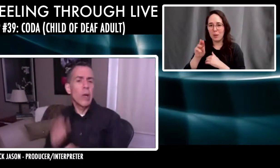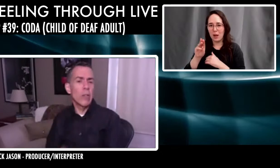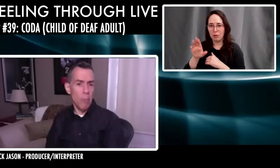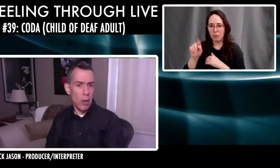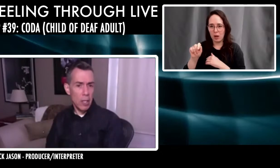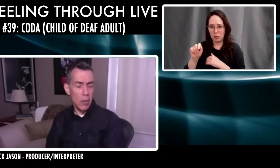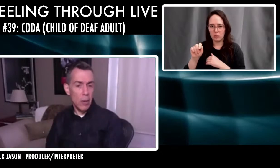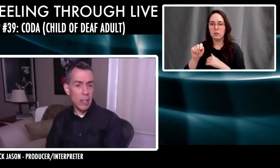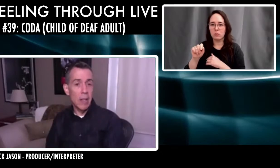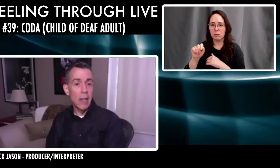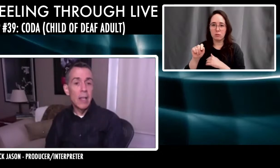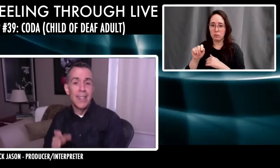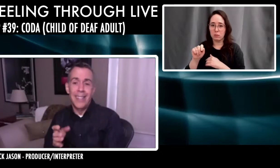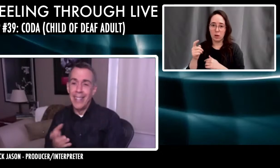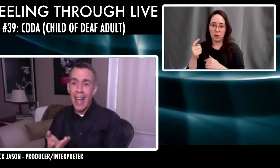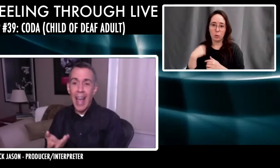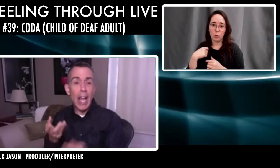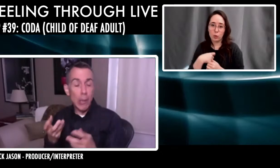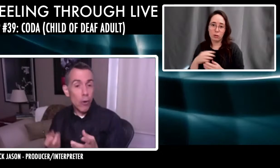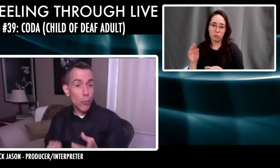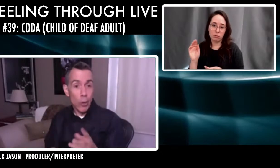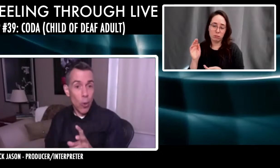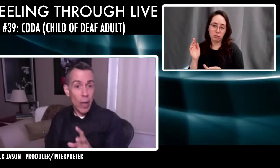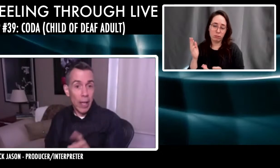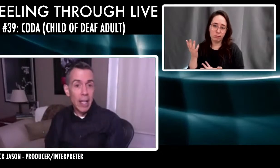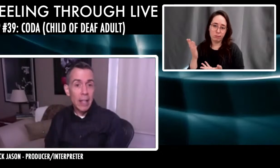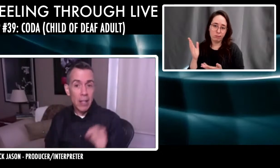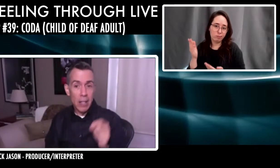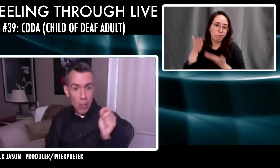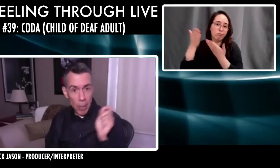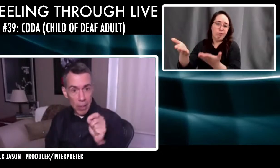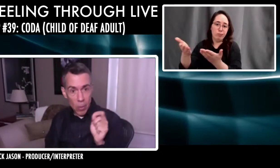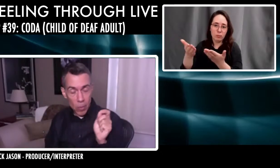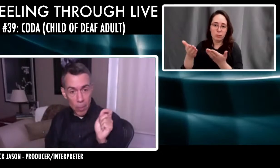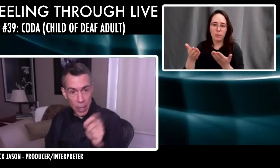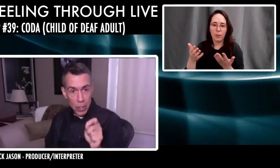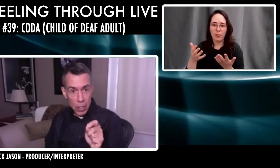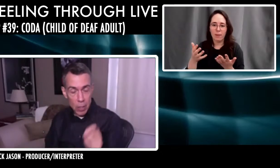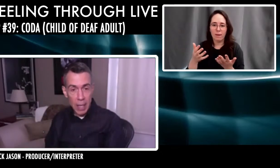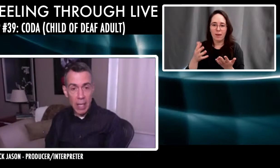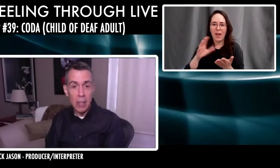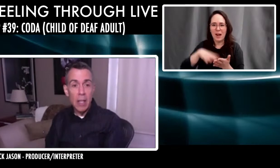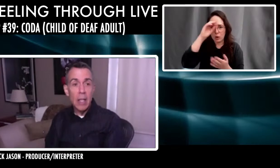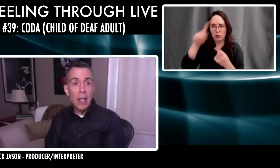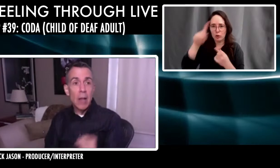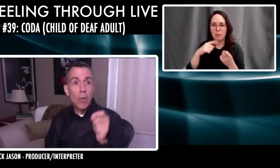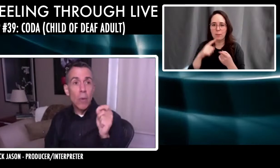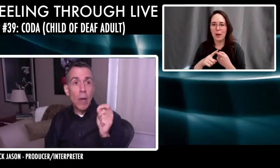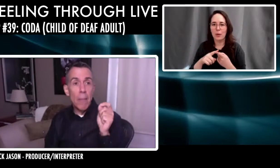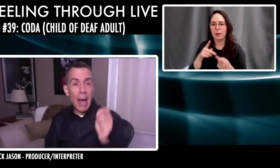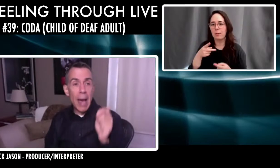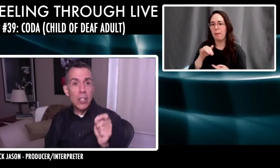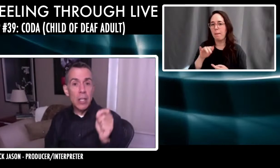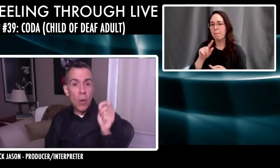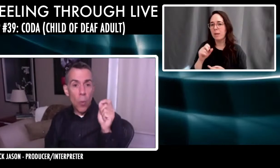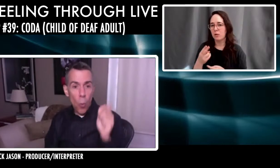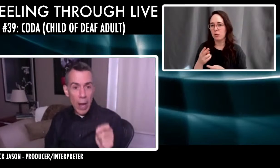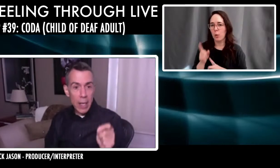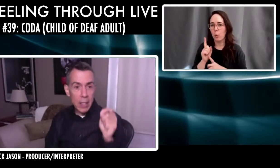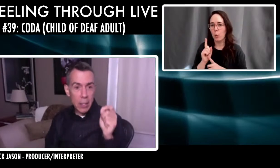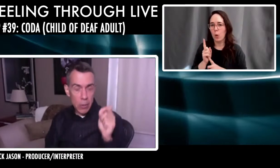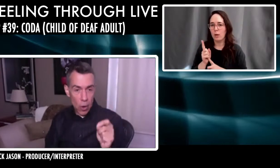you know, what, what else can Marley do? And I said, and I learned real quick that it's all about the pitch that you make. And I said, imagine